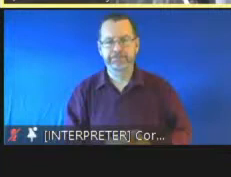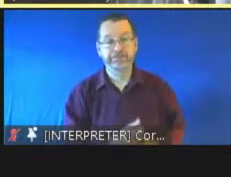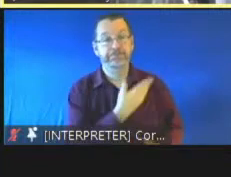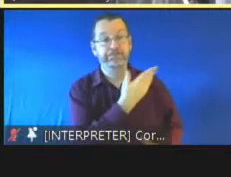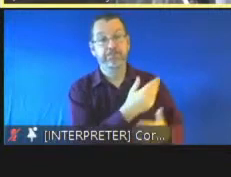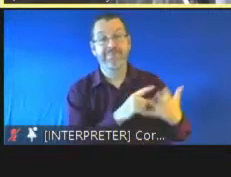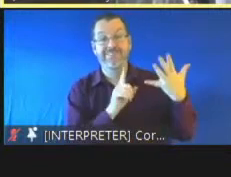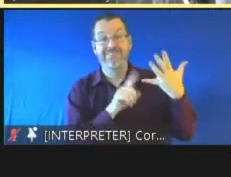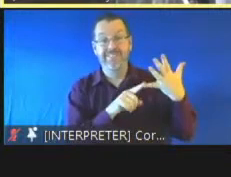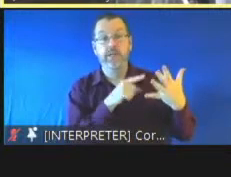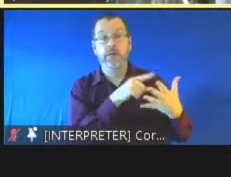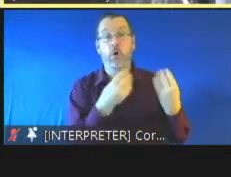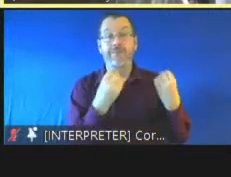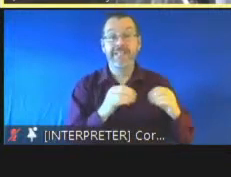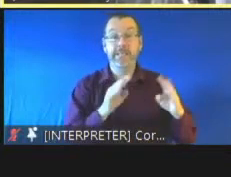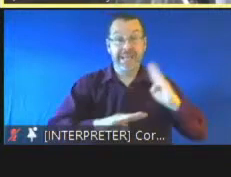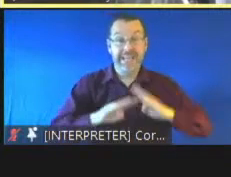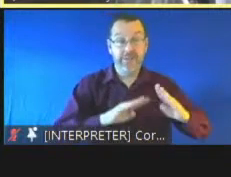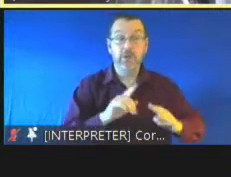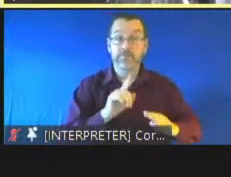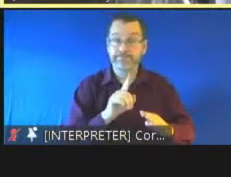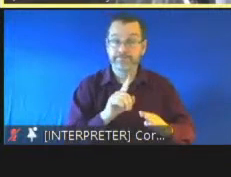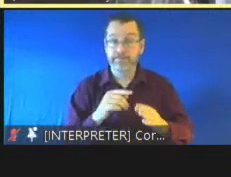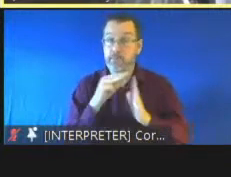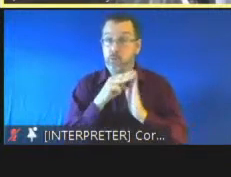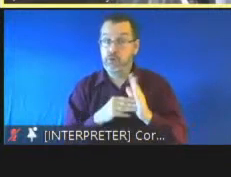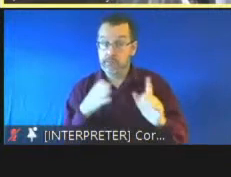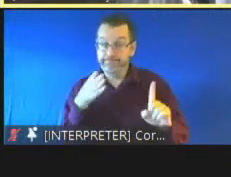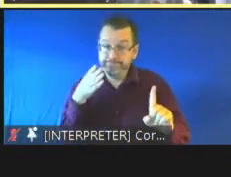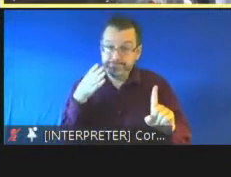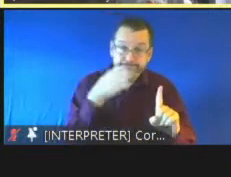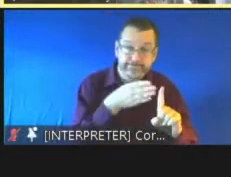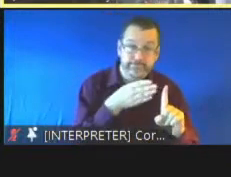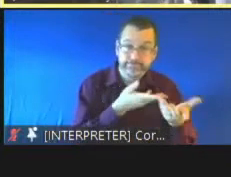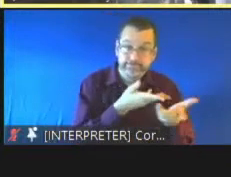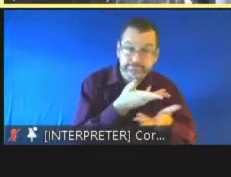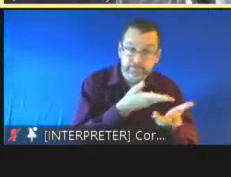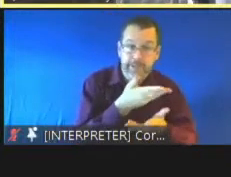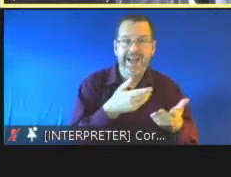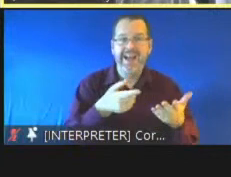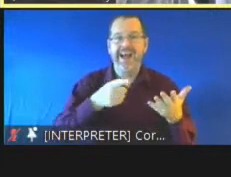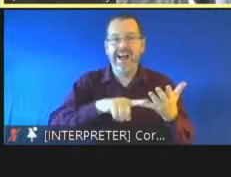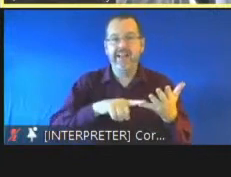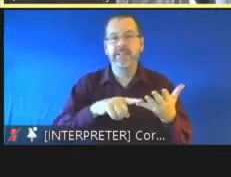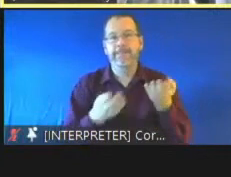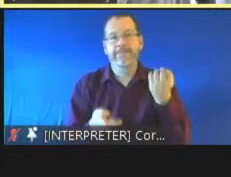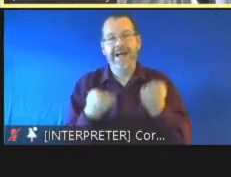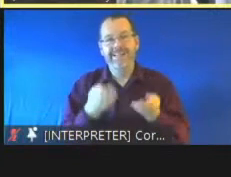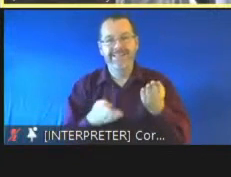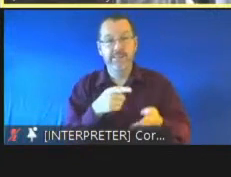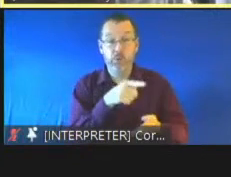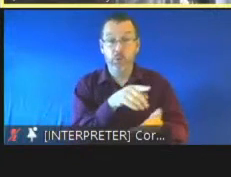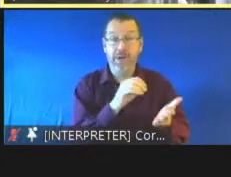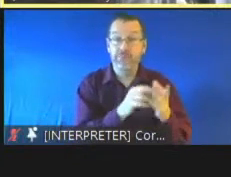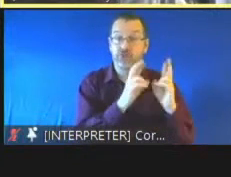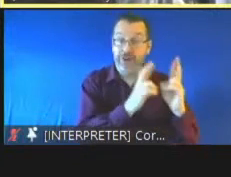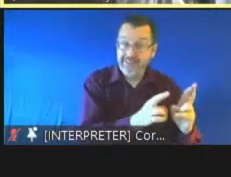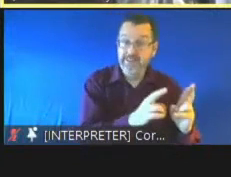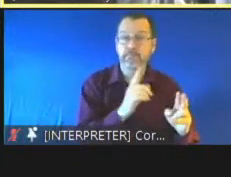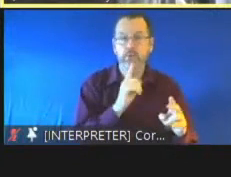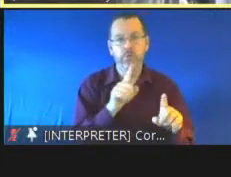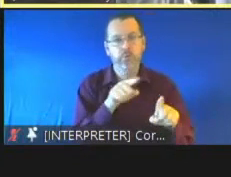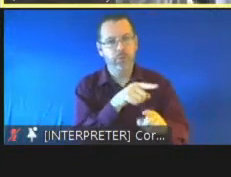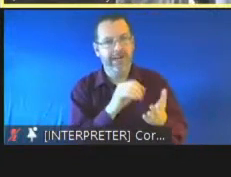balanced rights with responsibilities um and that's that's a common theme that that young people um can often understand